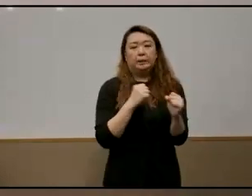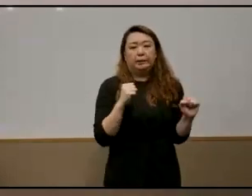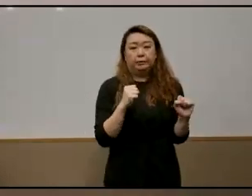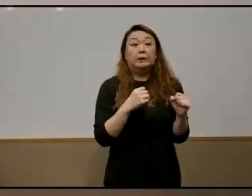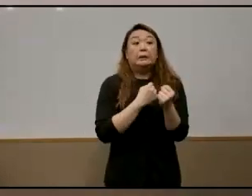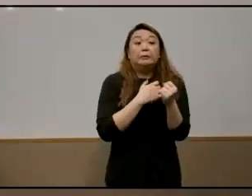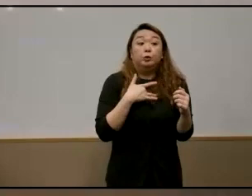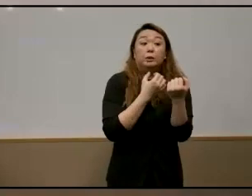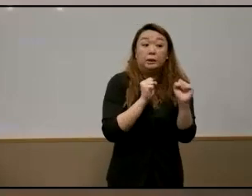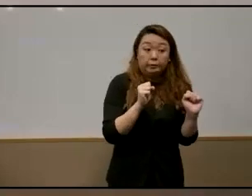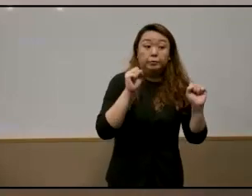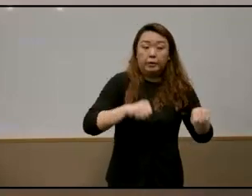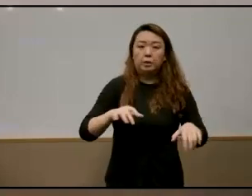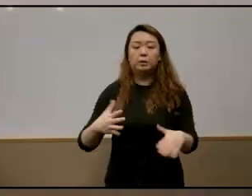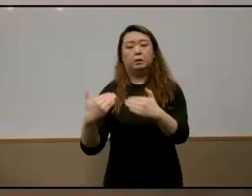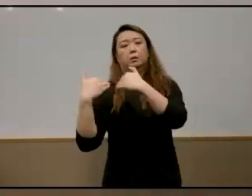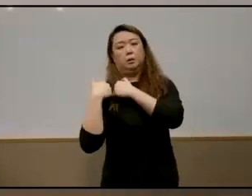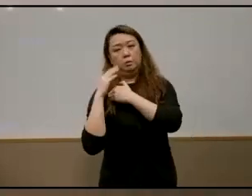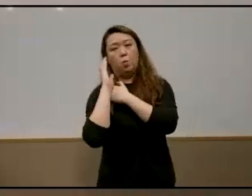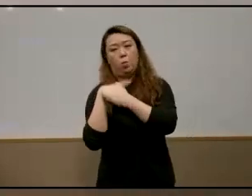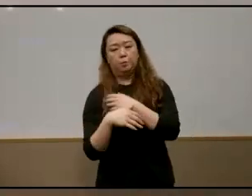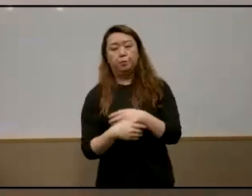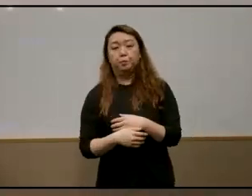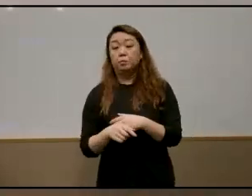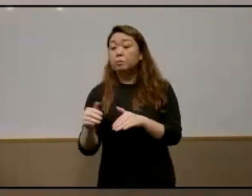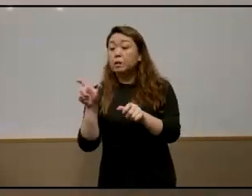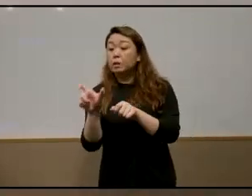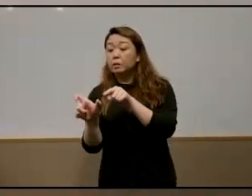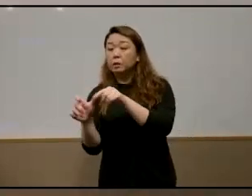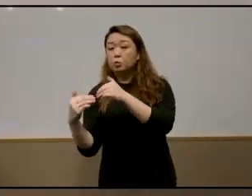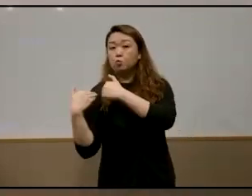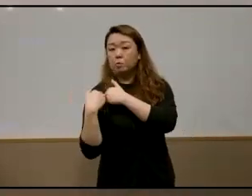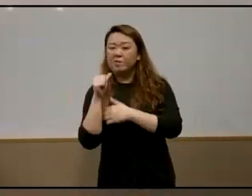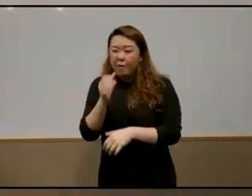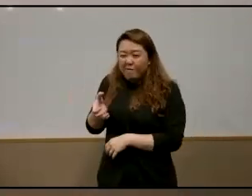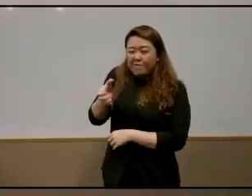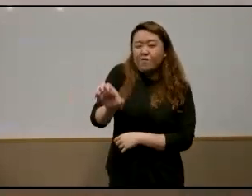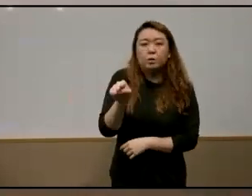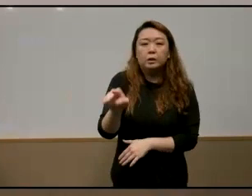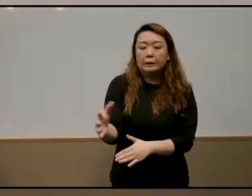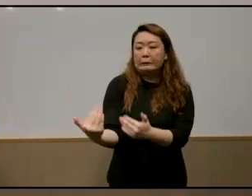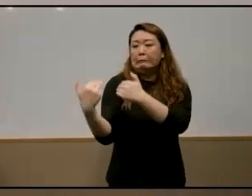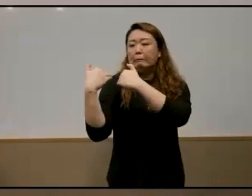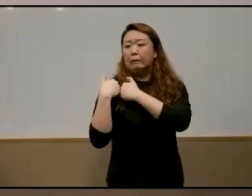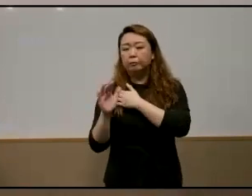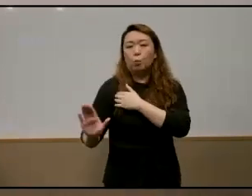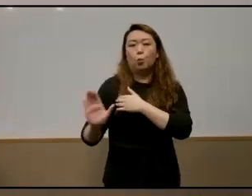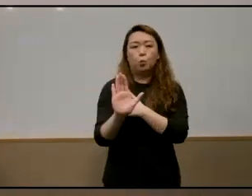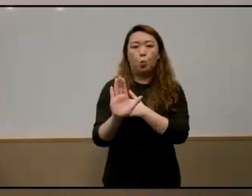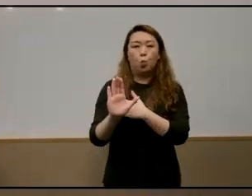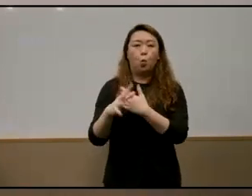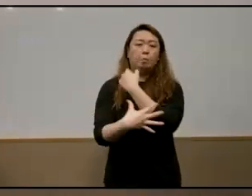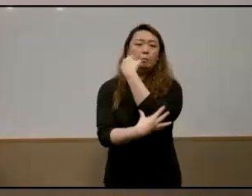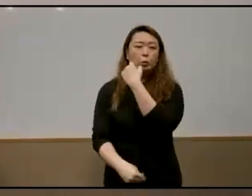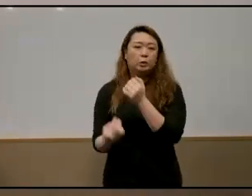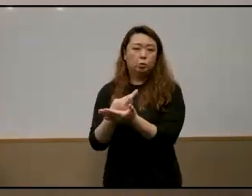responsibility and by responsibility i don't mean forcing individuals to bear the burden of their poverty i see responsibility